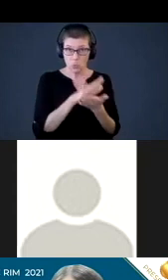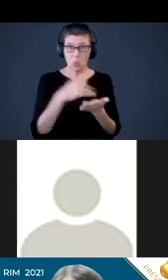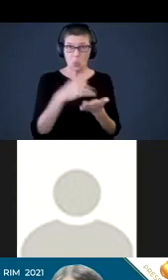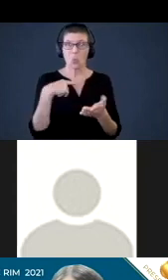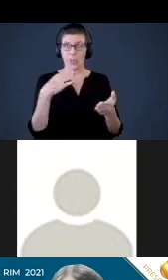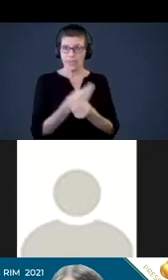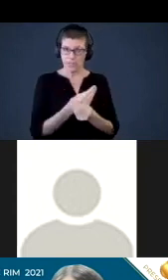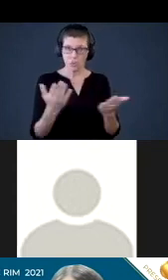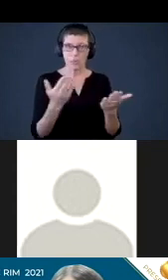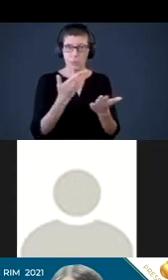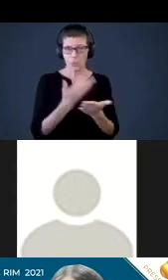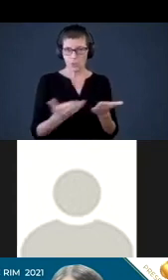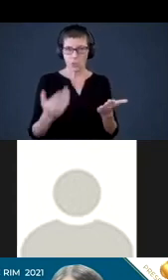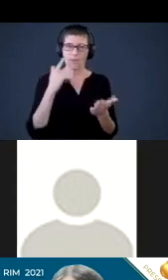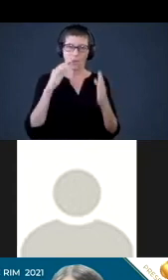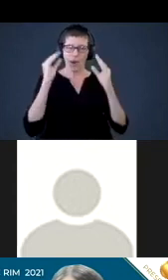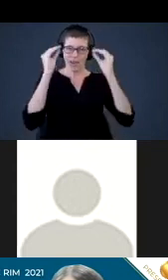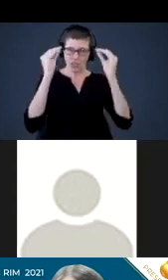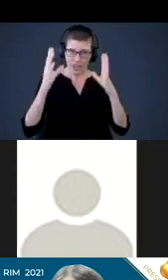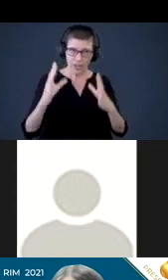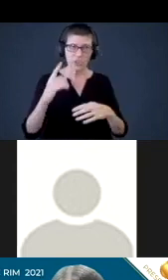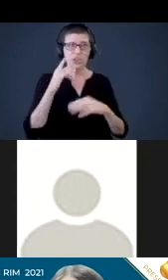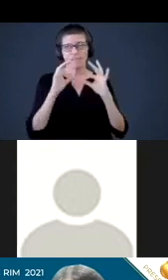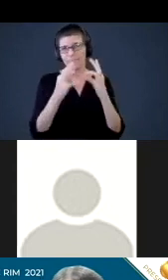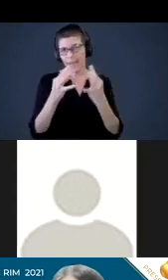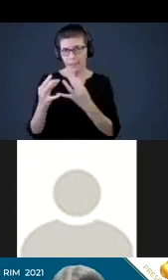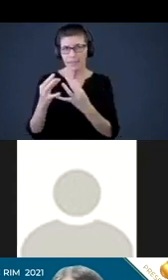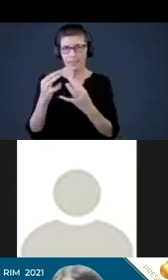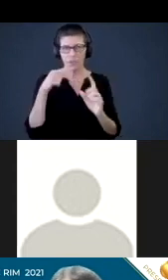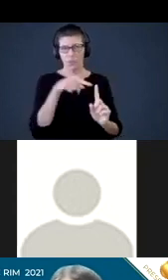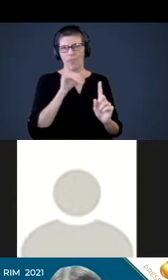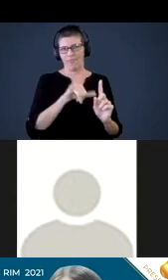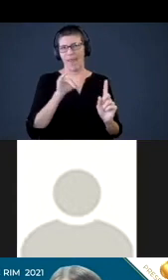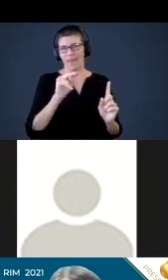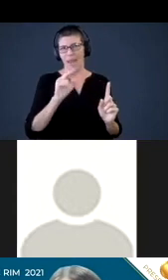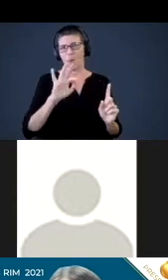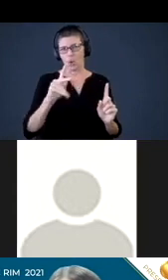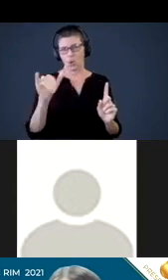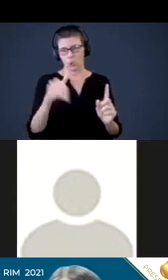resources for educators and for families through that network as well.